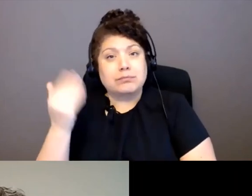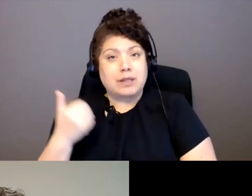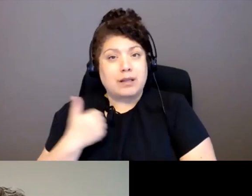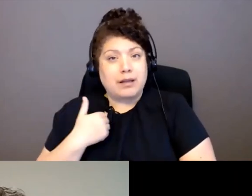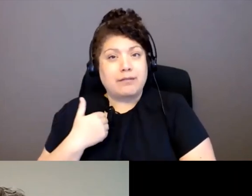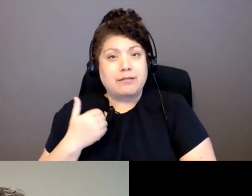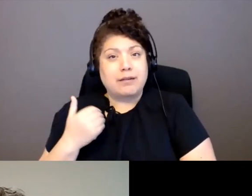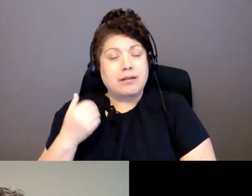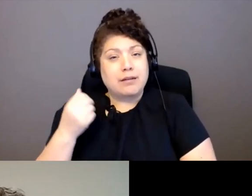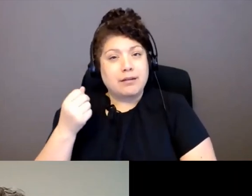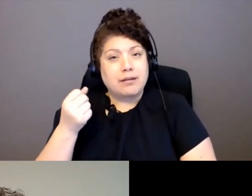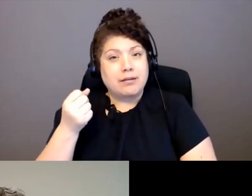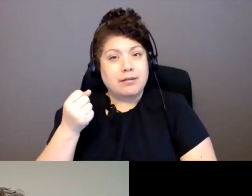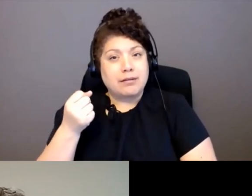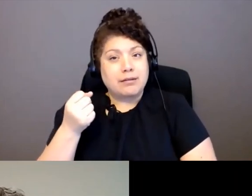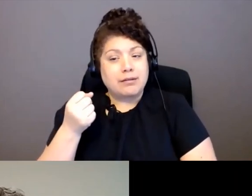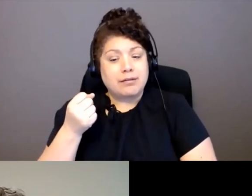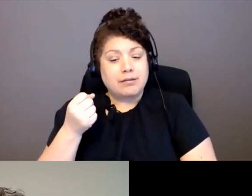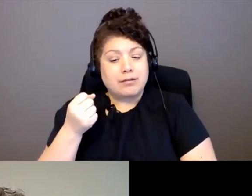know, they're very,